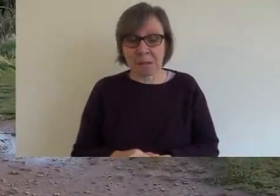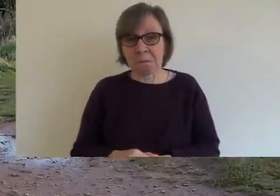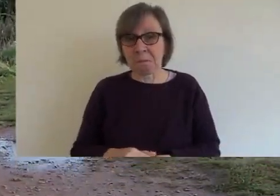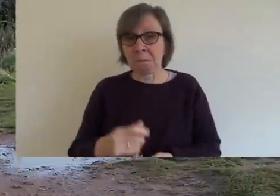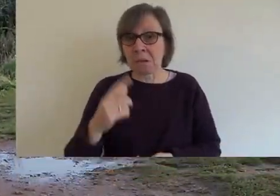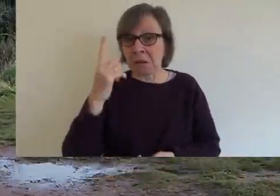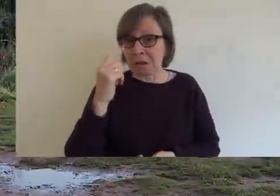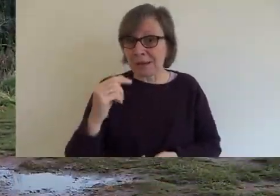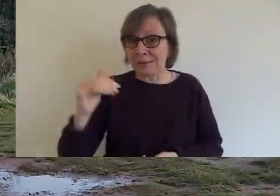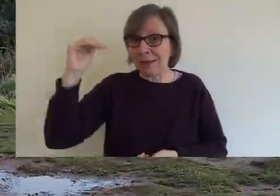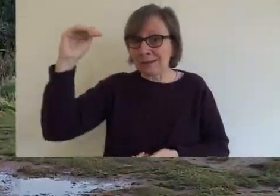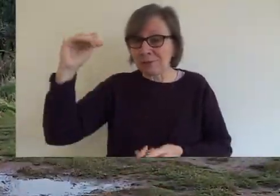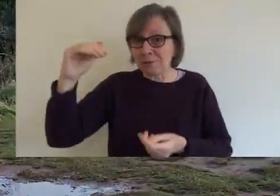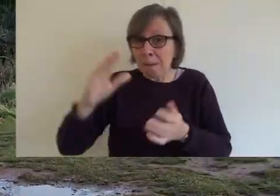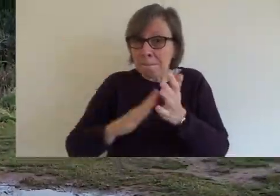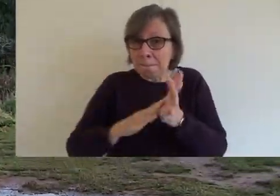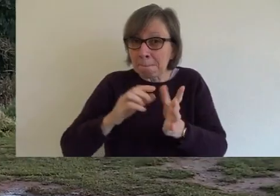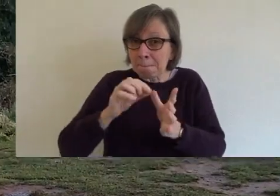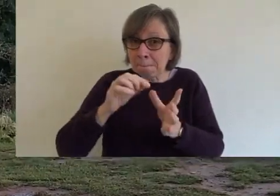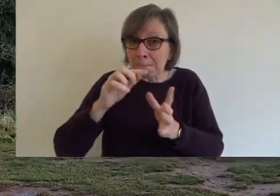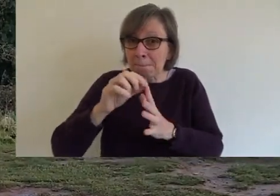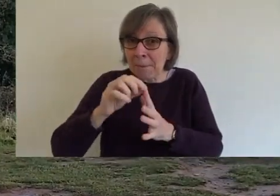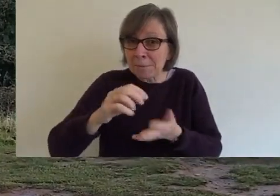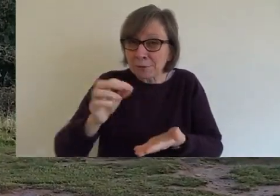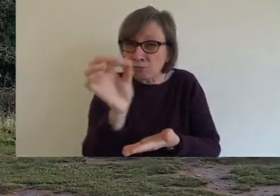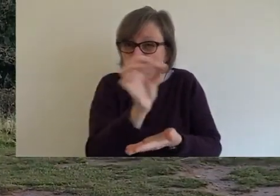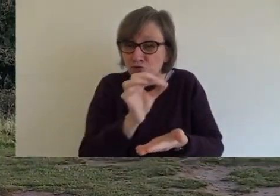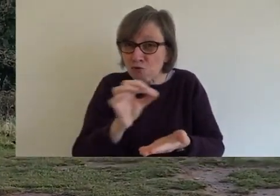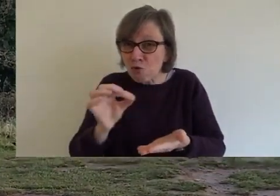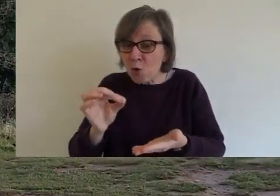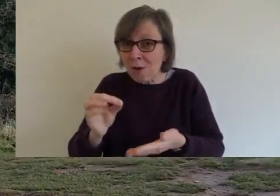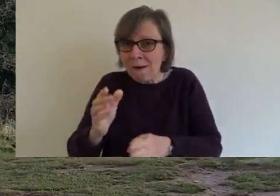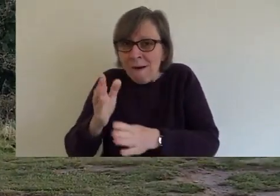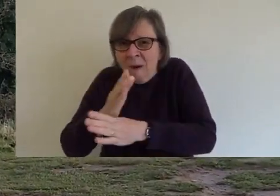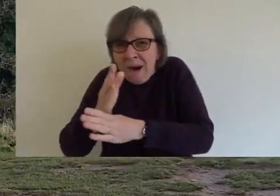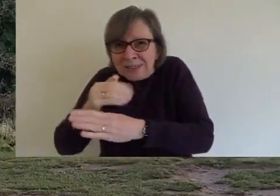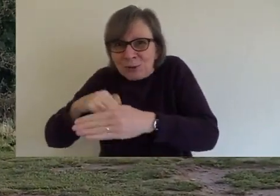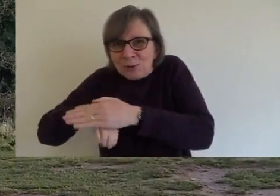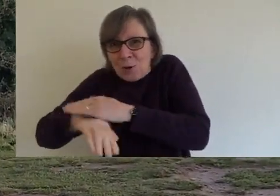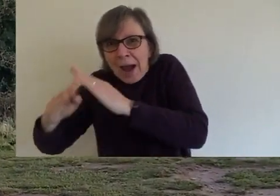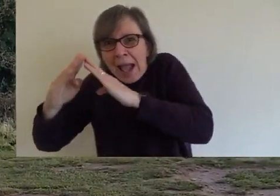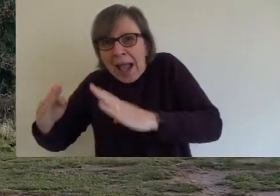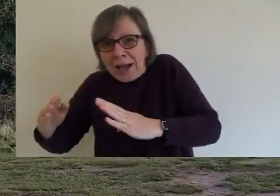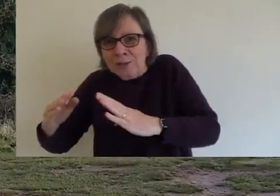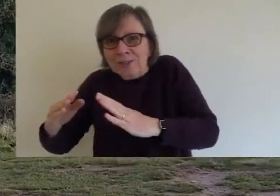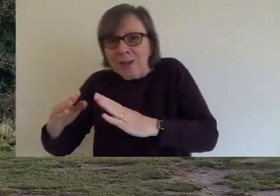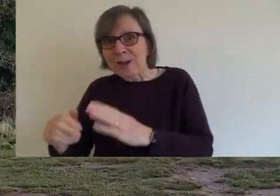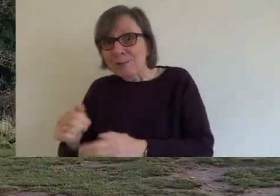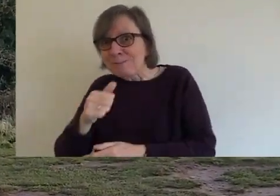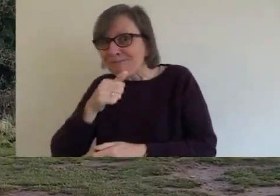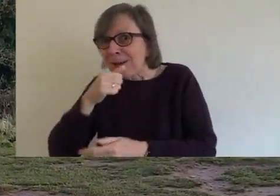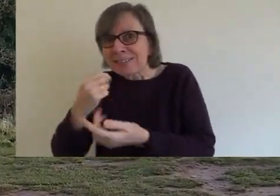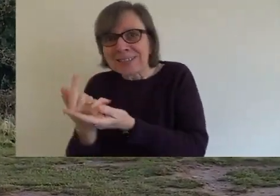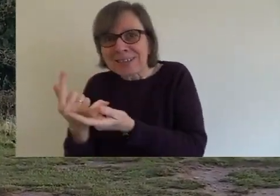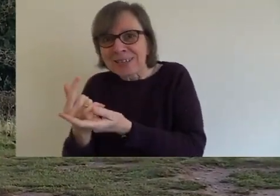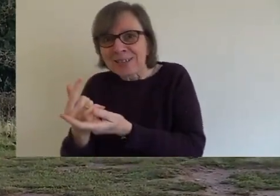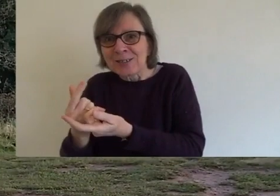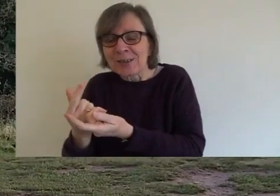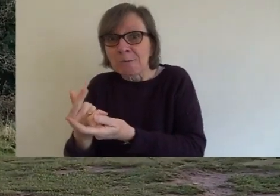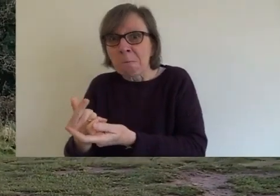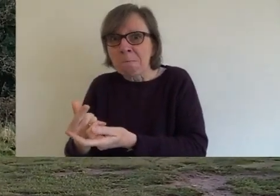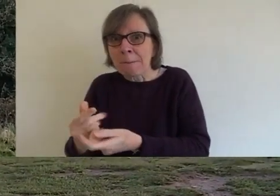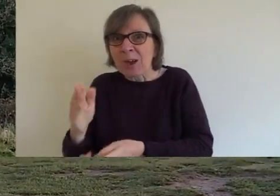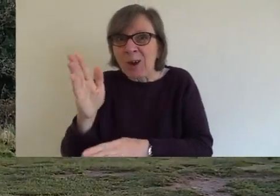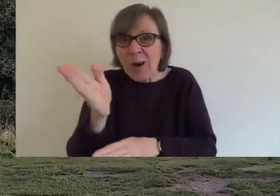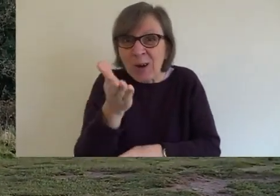Maybe your grown-ups could make a map for you to find a treat, an Advent treat, somewhere in your house or somewhere